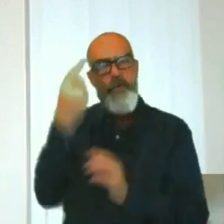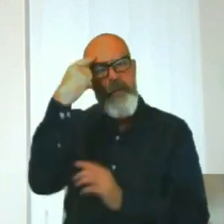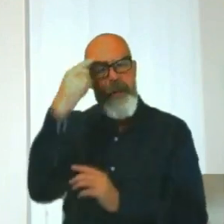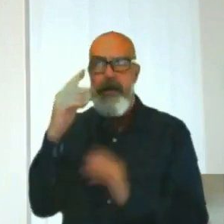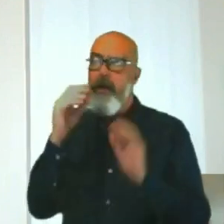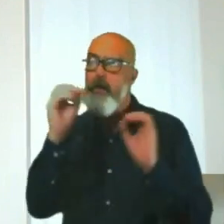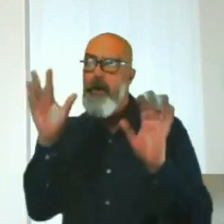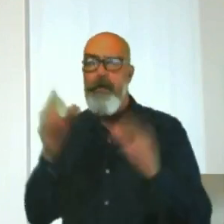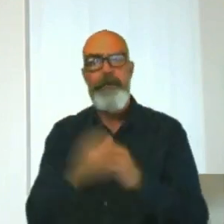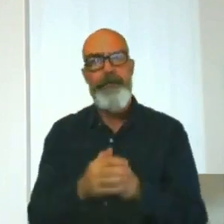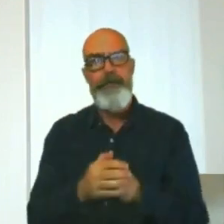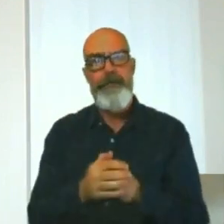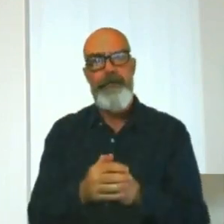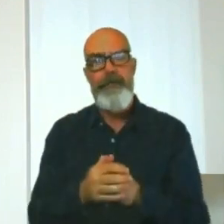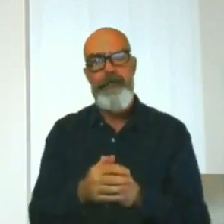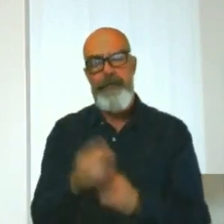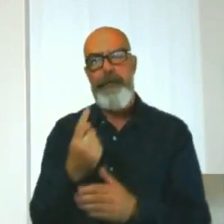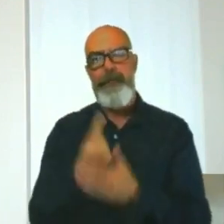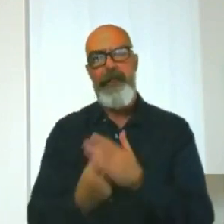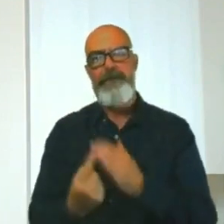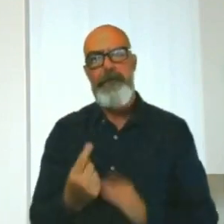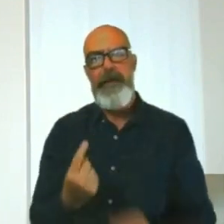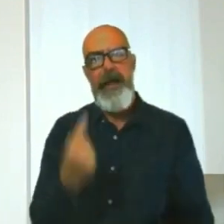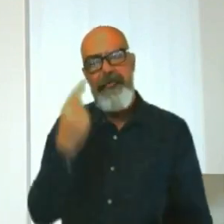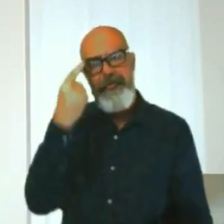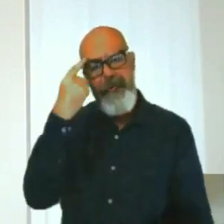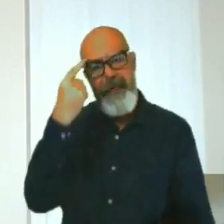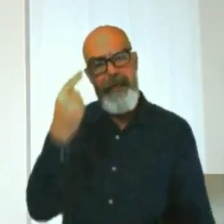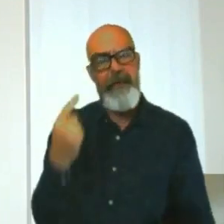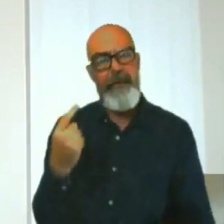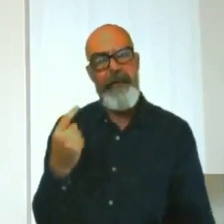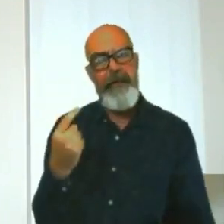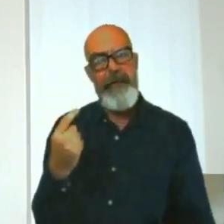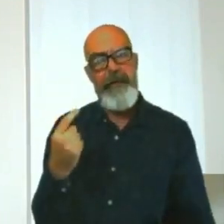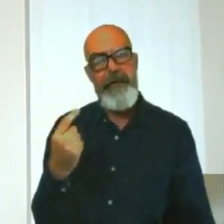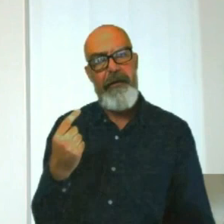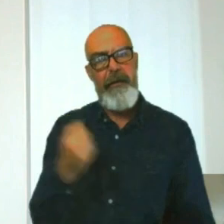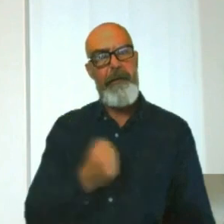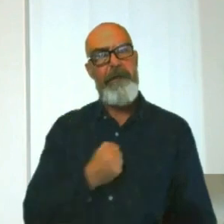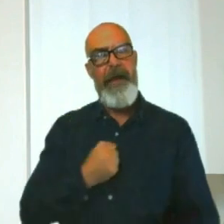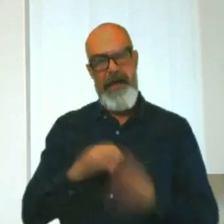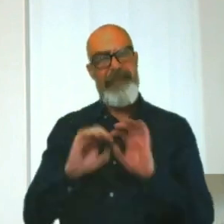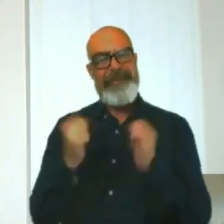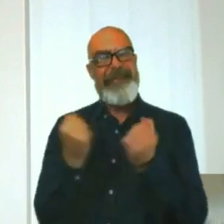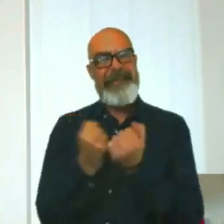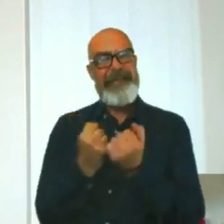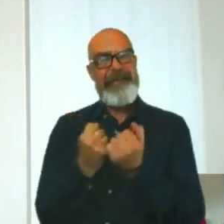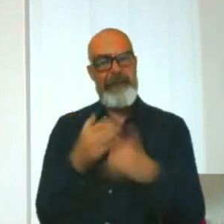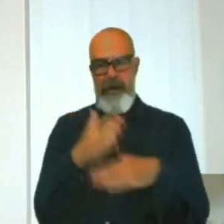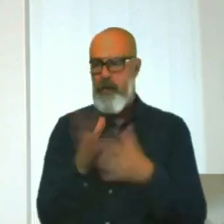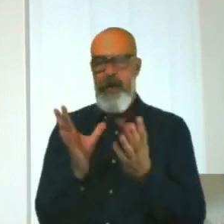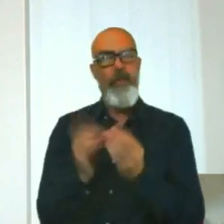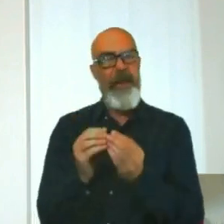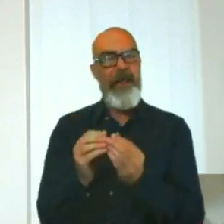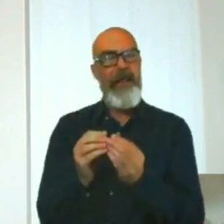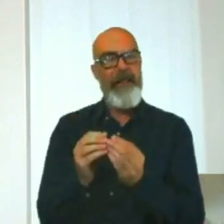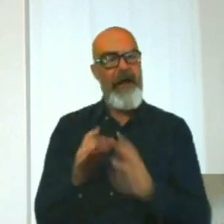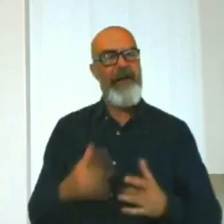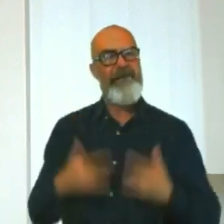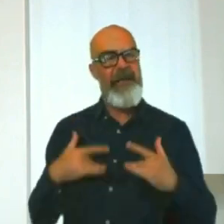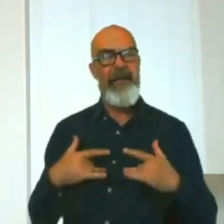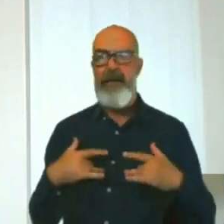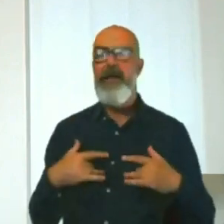I think for me, most of my inspiration actually comes from my team that I work with at the moment. Nobody sort of the wider